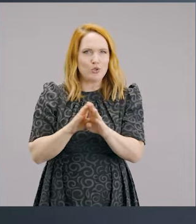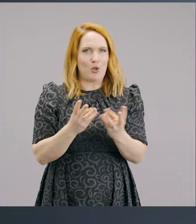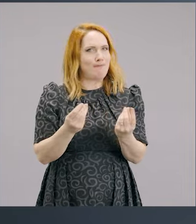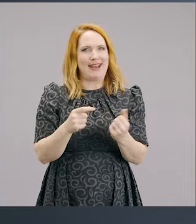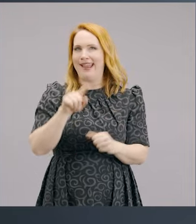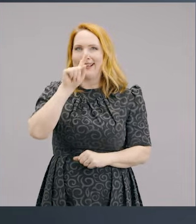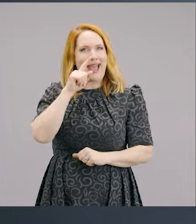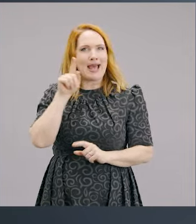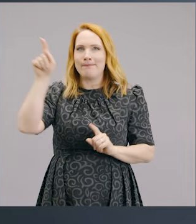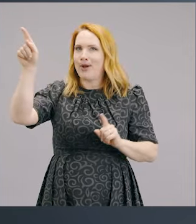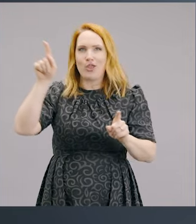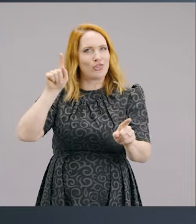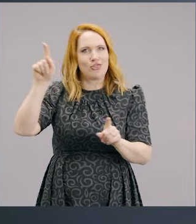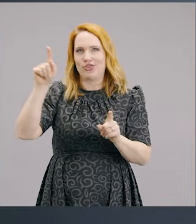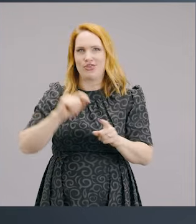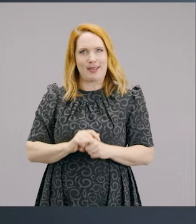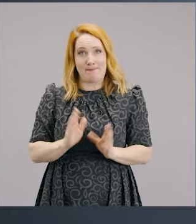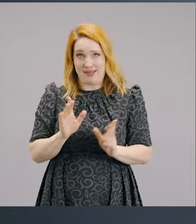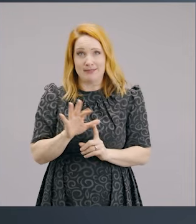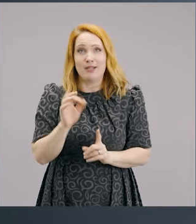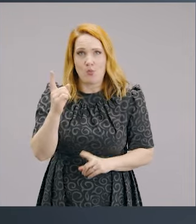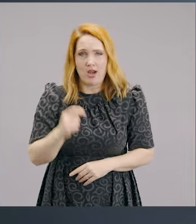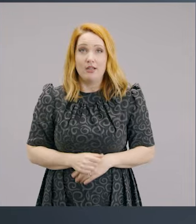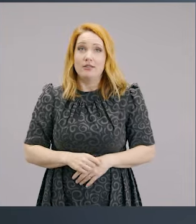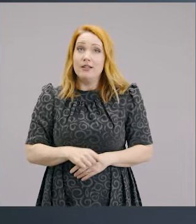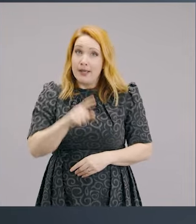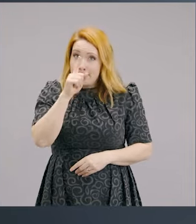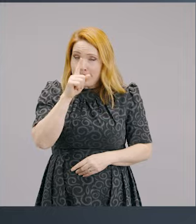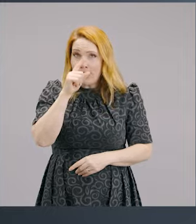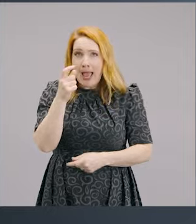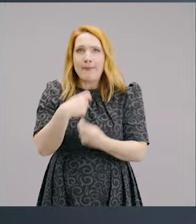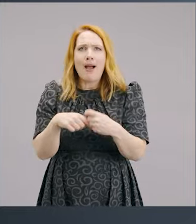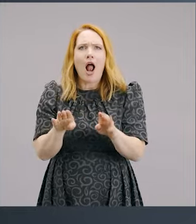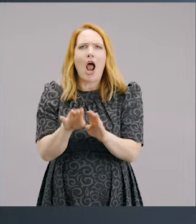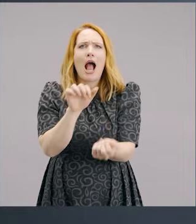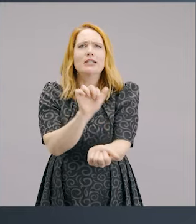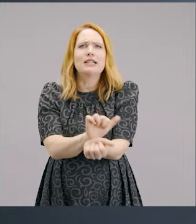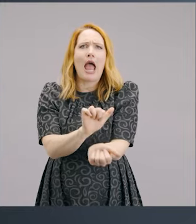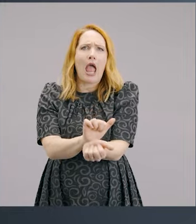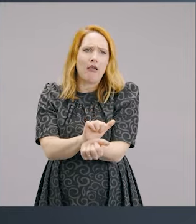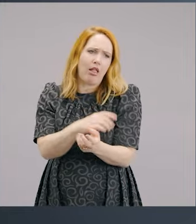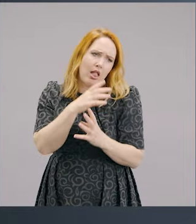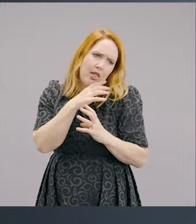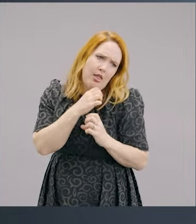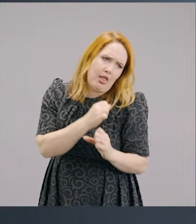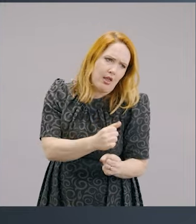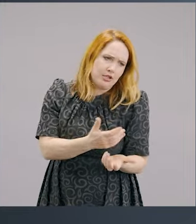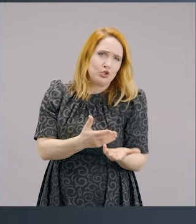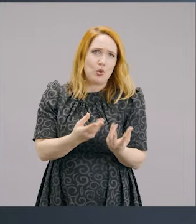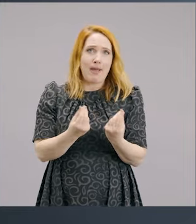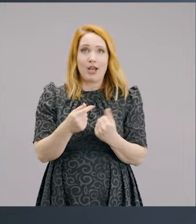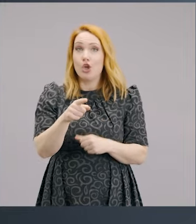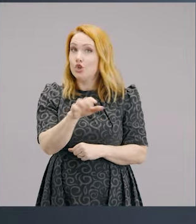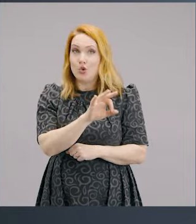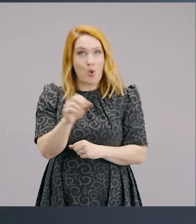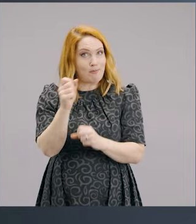Do you know, people can be enslaved to money. You become a slave to it and you don't even realise